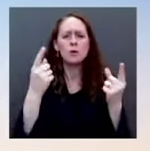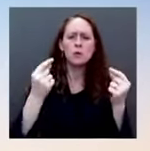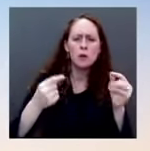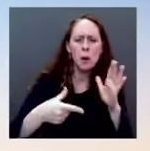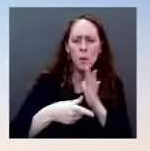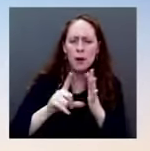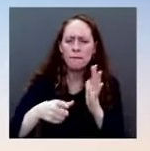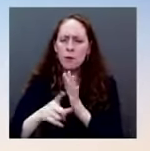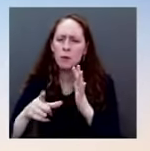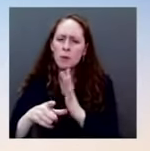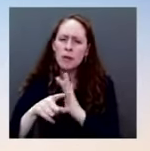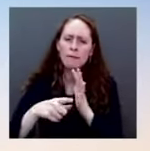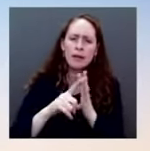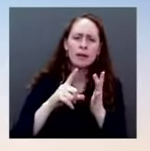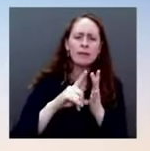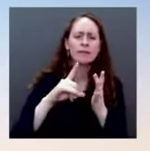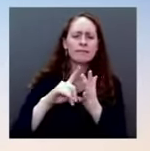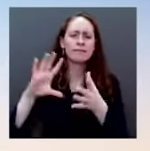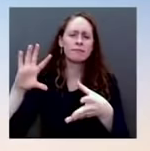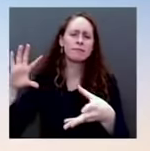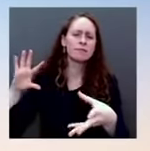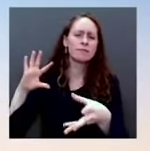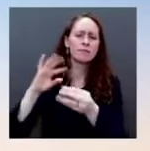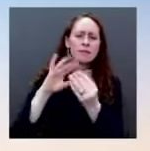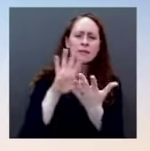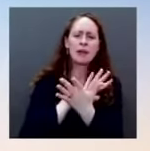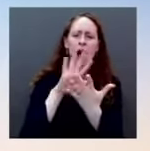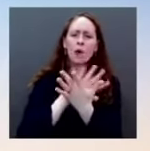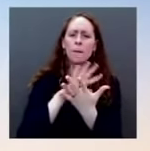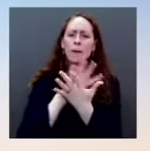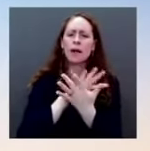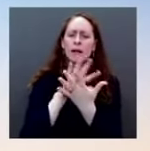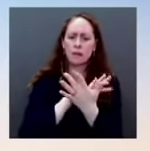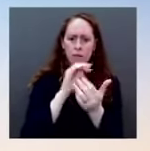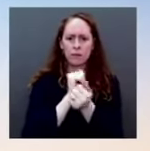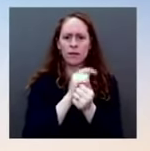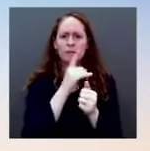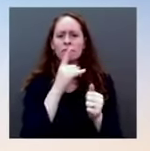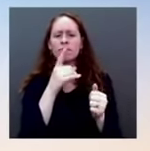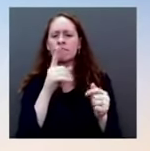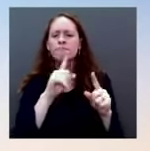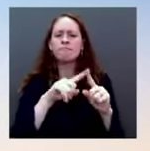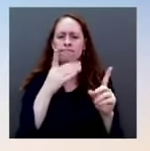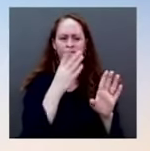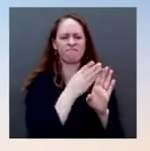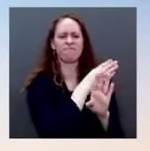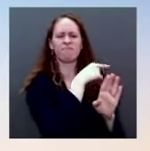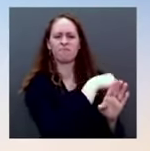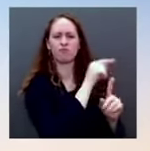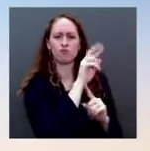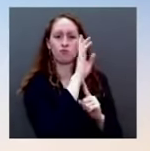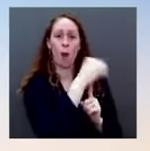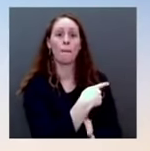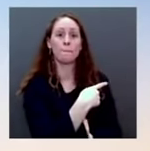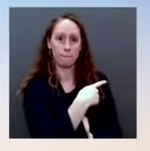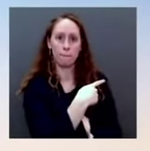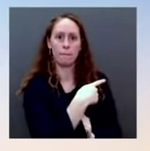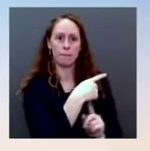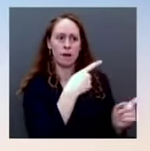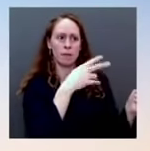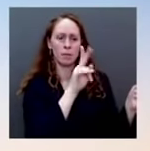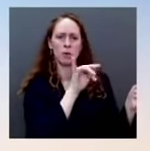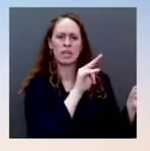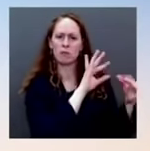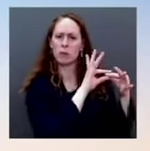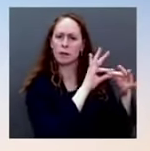had with President Putin. You may recall, during the Trump presidency, we saw reporting to the effect that Mr. Trump and or his aides took some